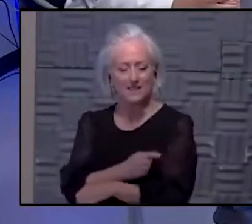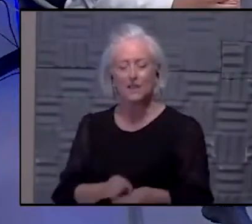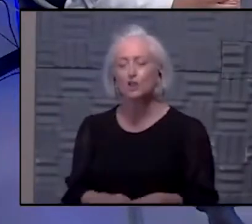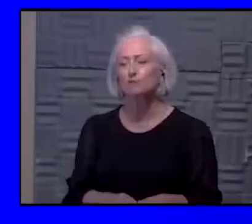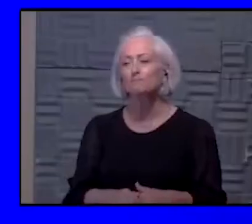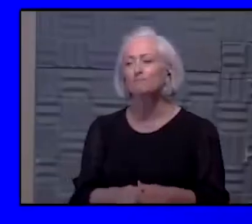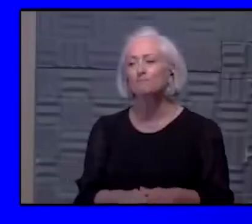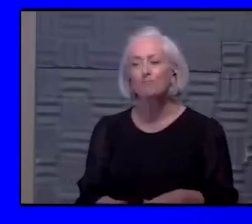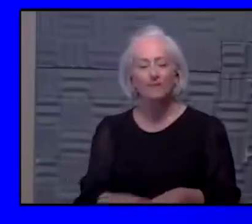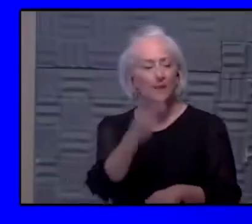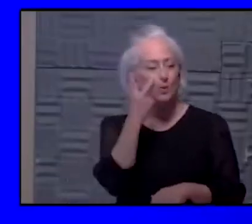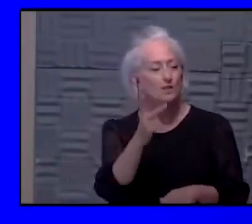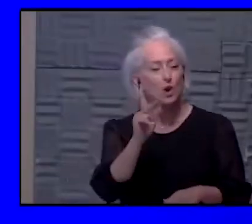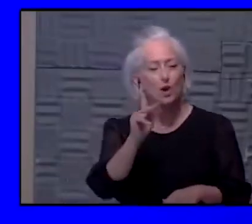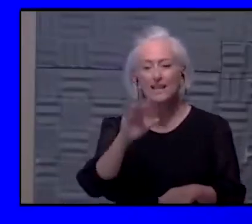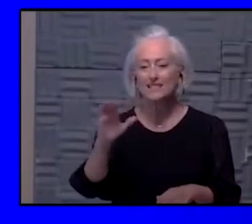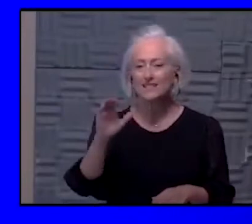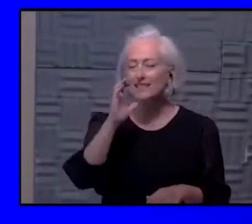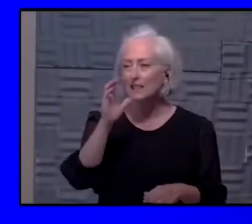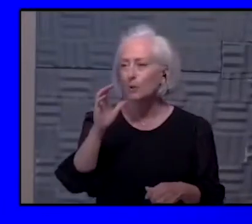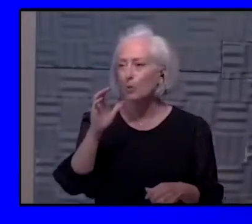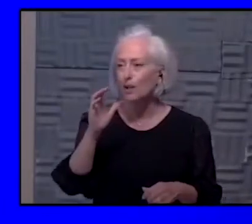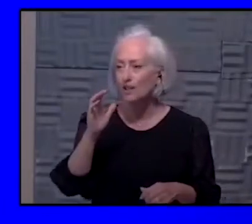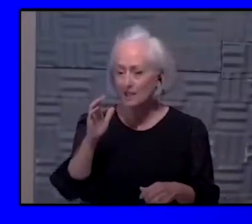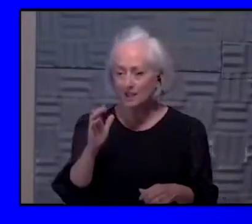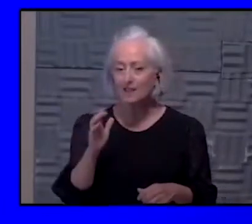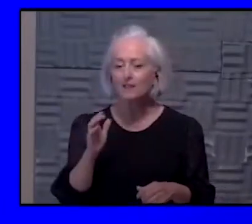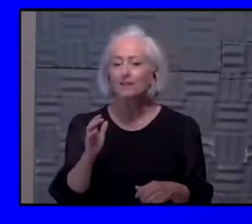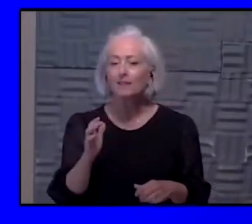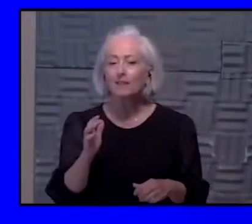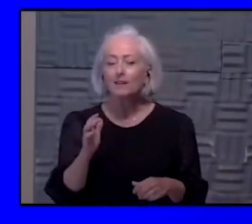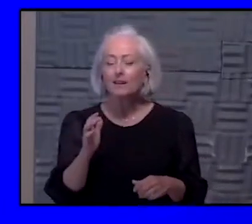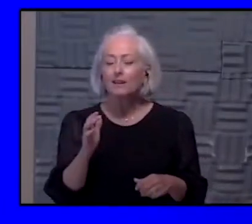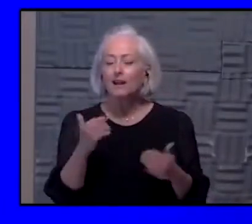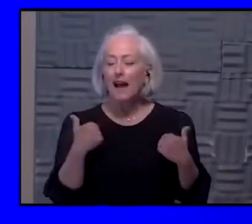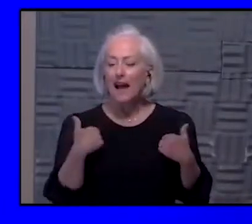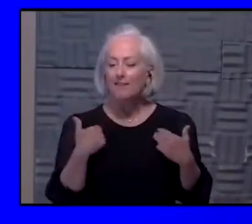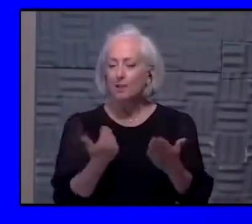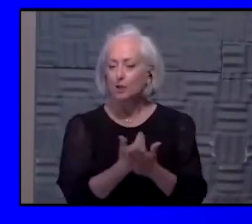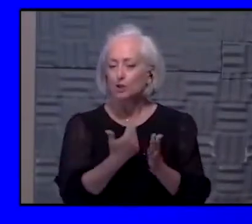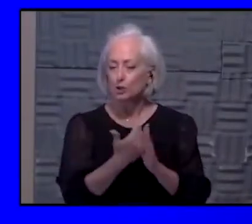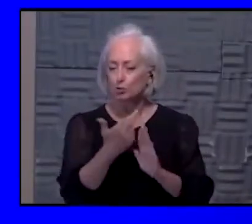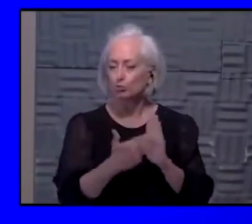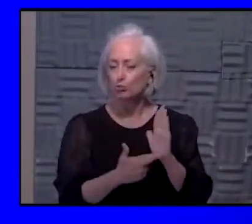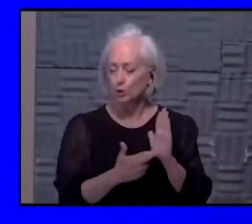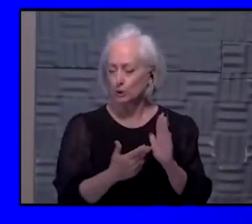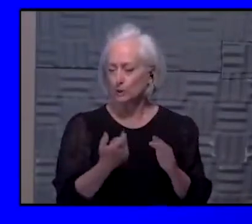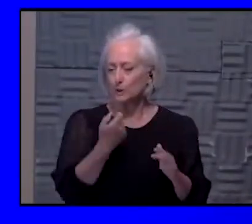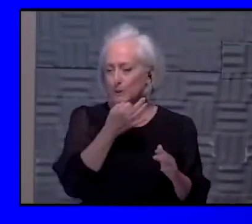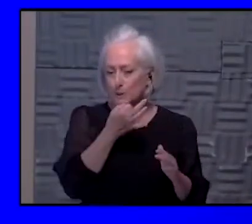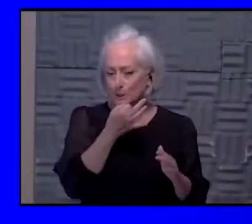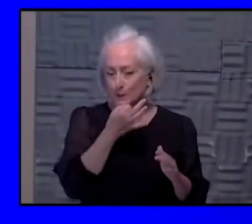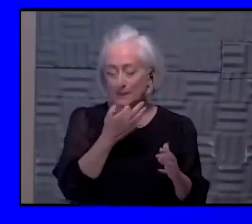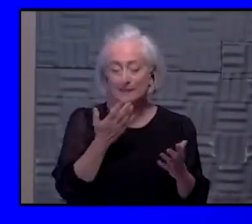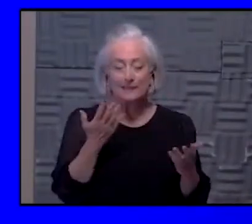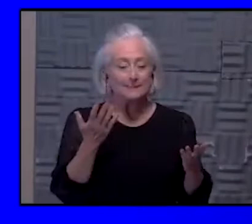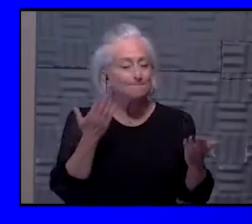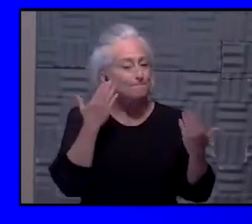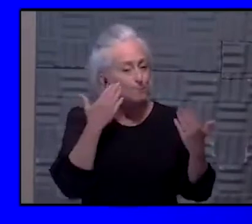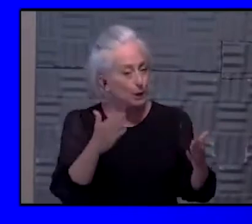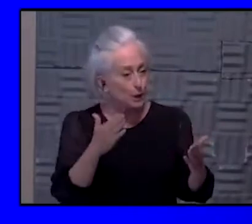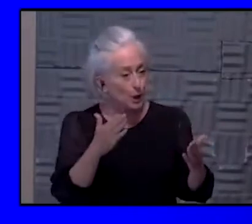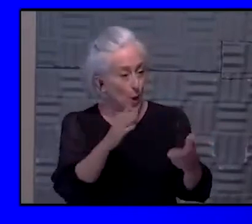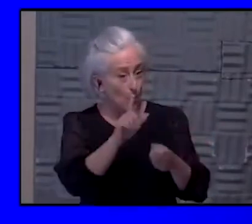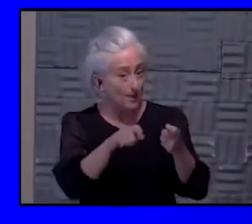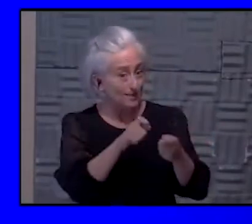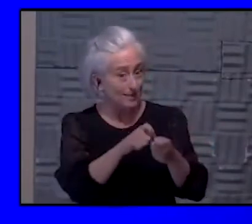that Kansas City will be lifting some restrictions soon. Again, I think that that's difficult to say as to